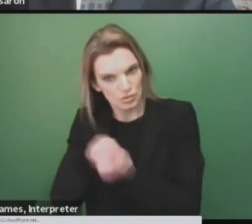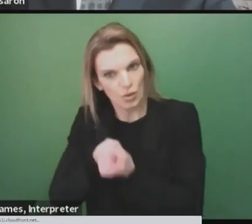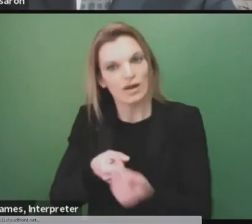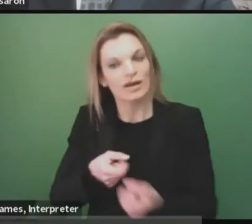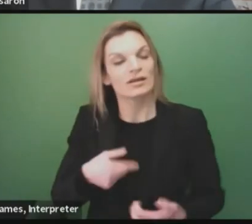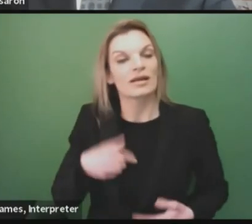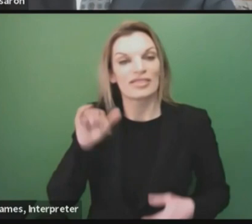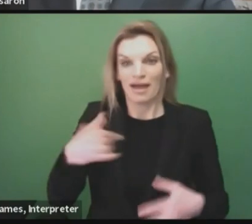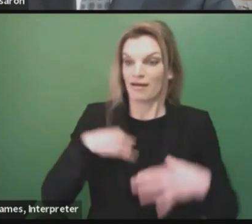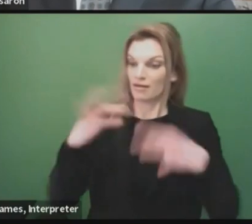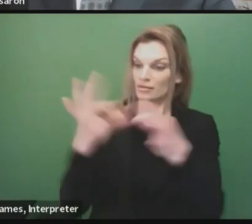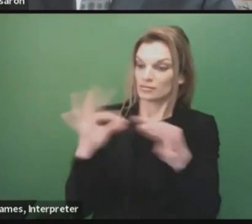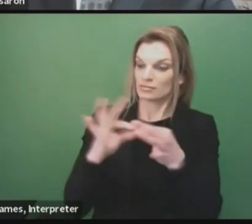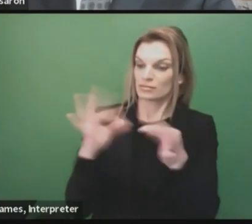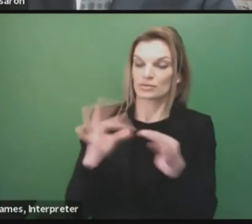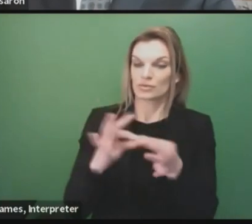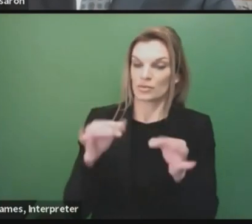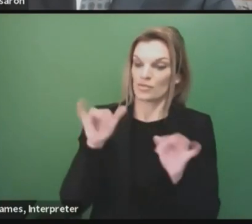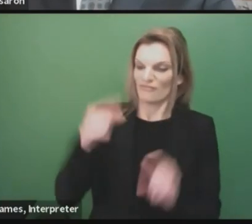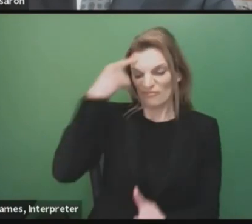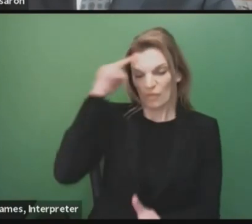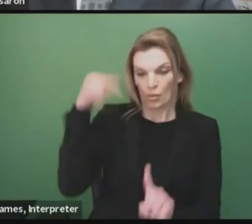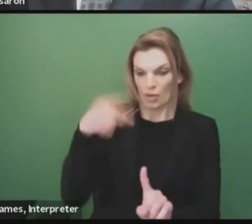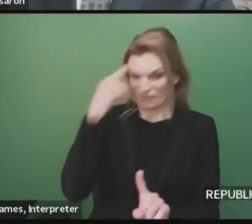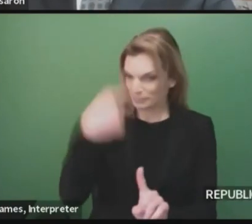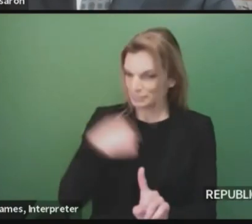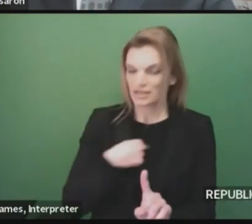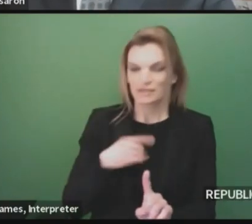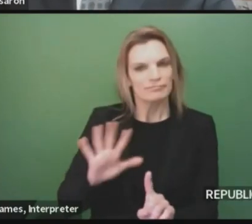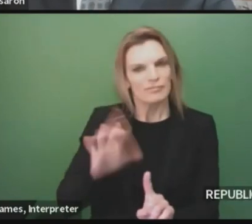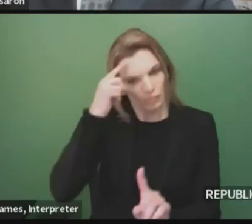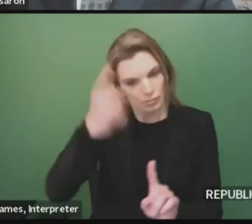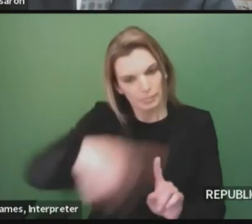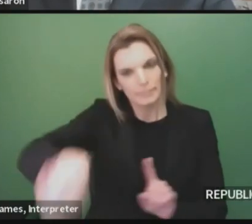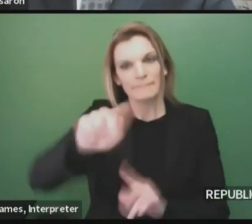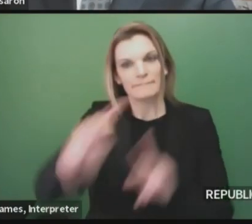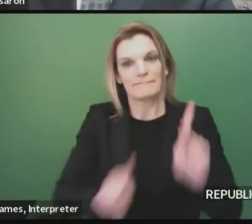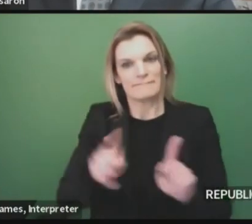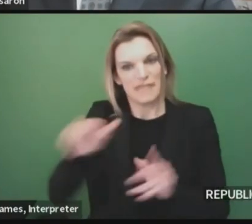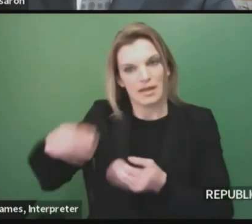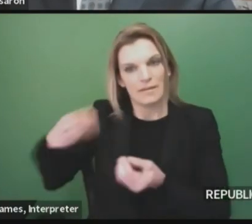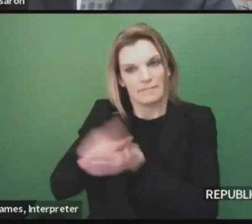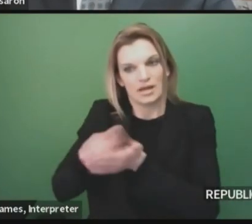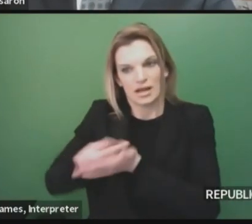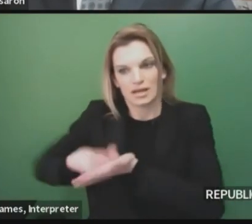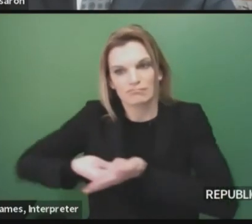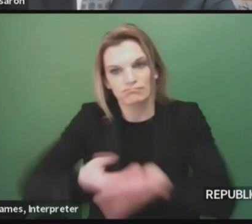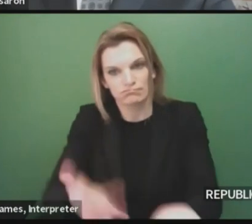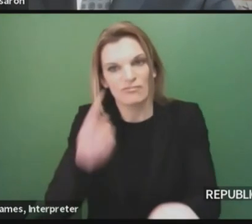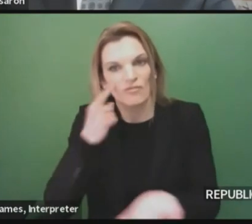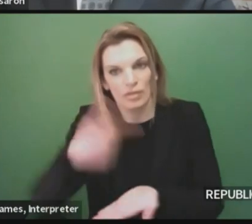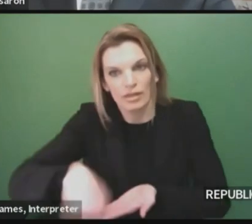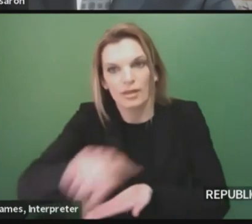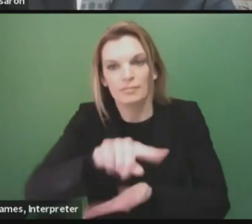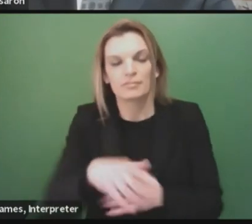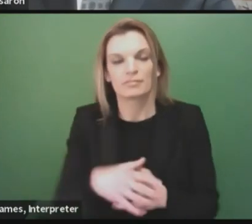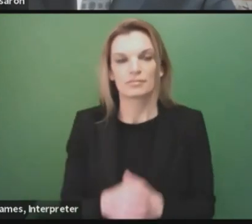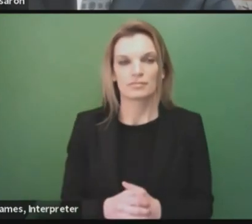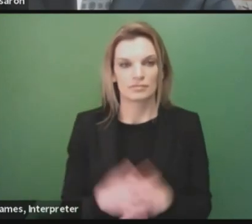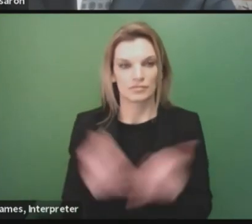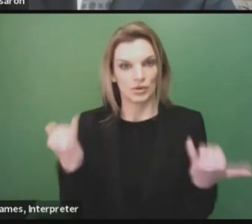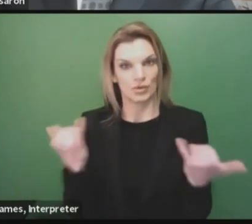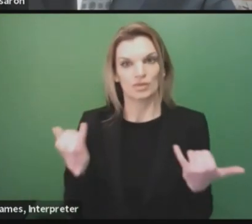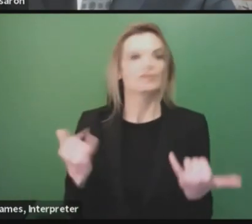plan is. That's what this supplemental is. In fact, I know that the current leader in the Senate and the